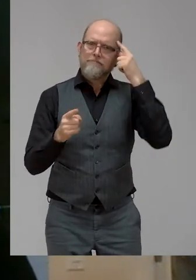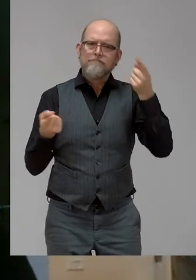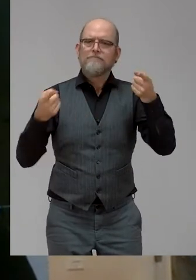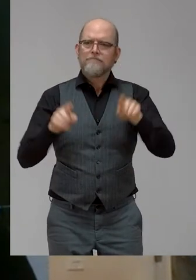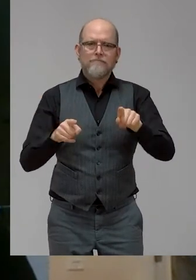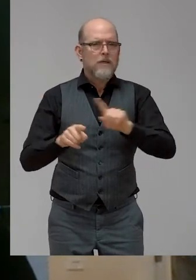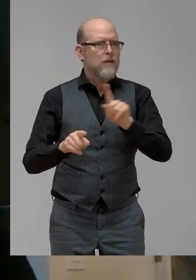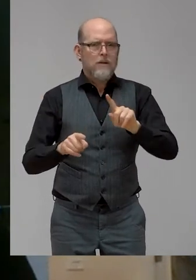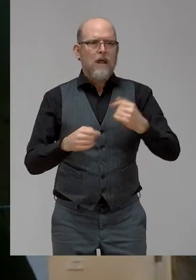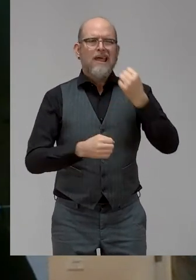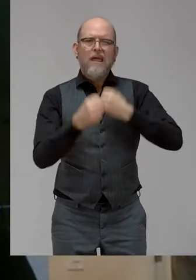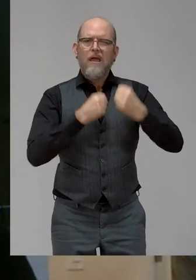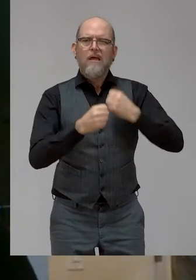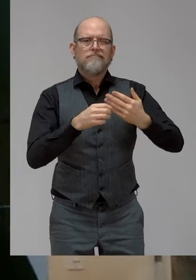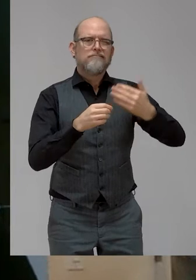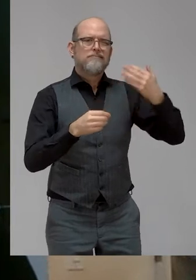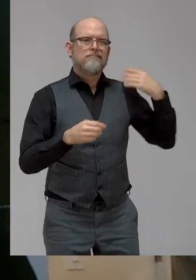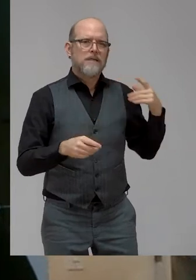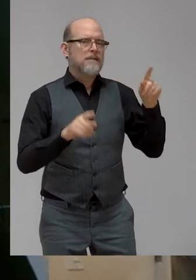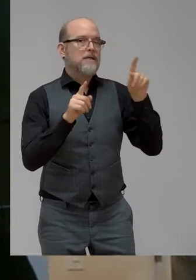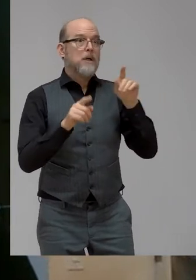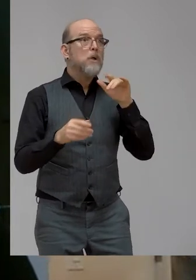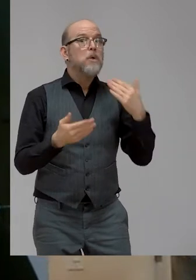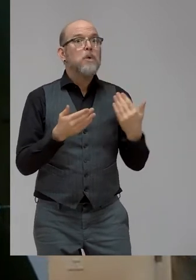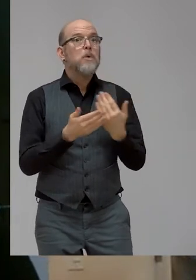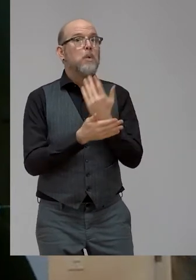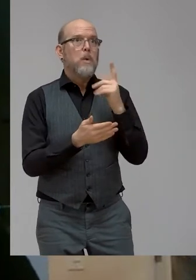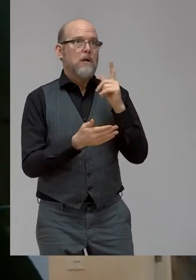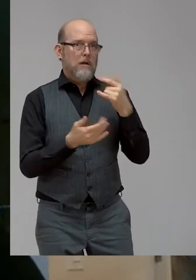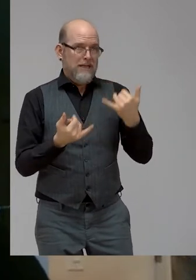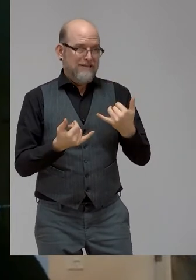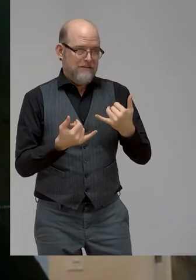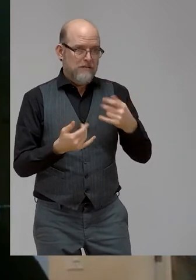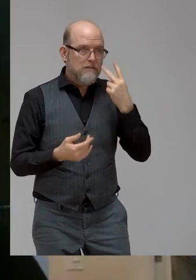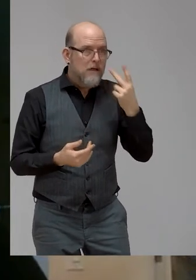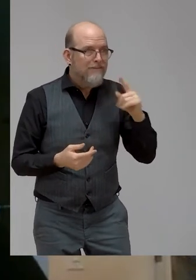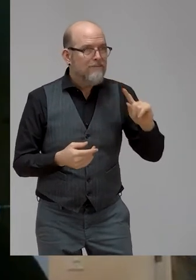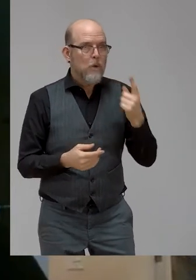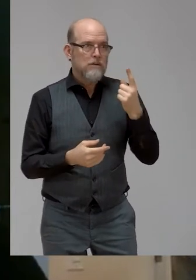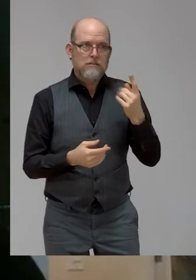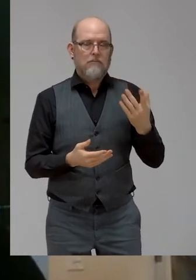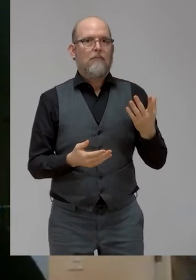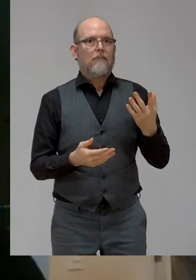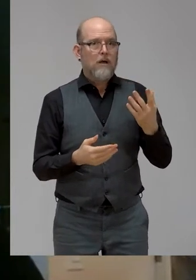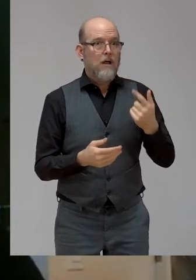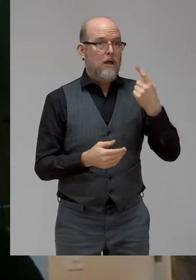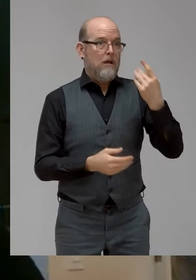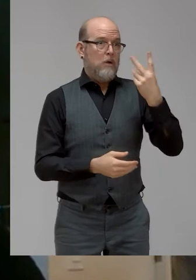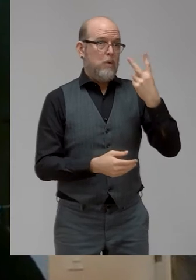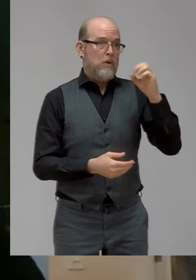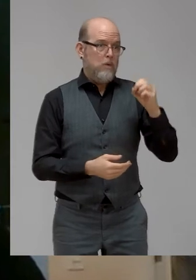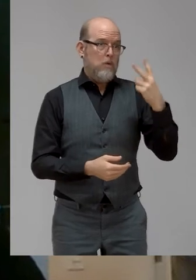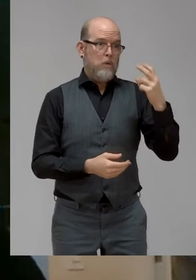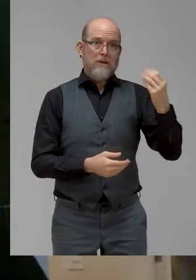we've ever experienced before. Last year I was at Xero conference in the beautiful city